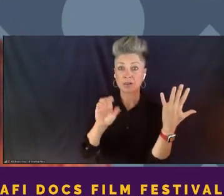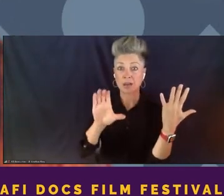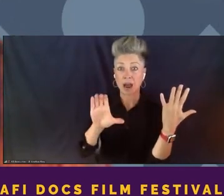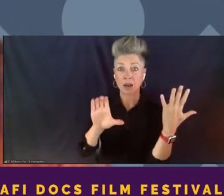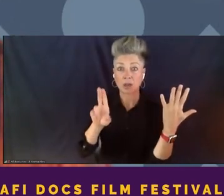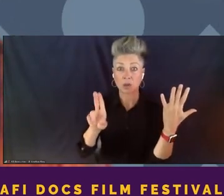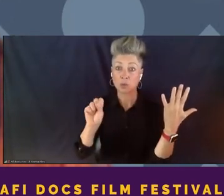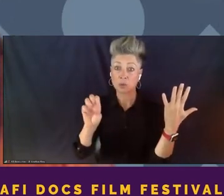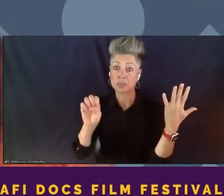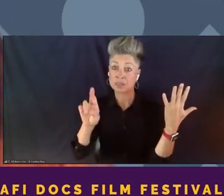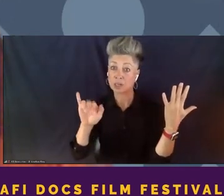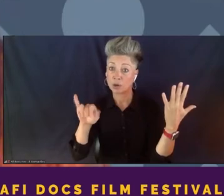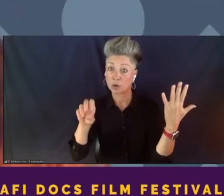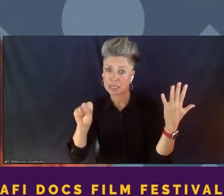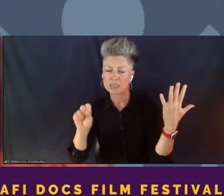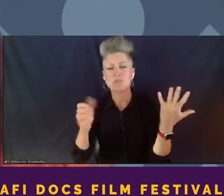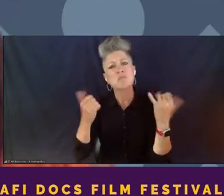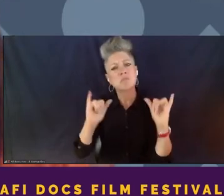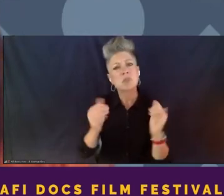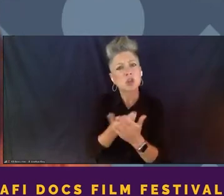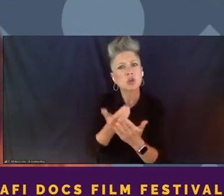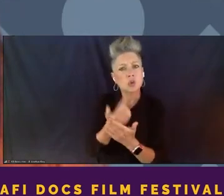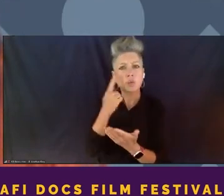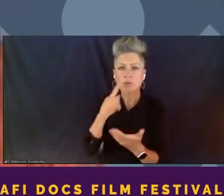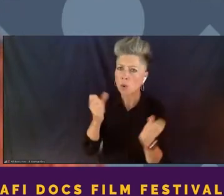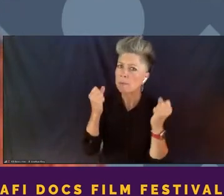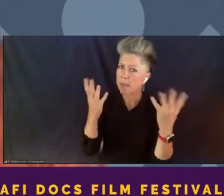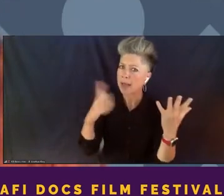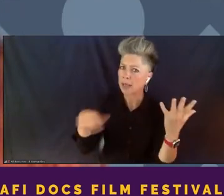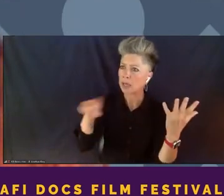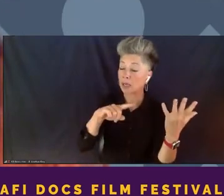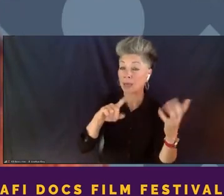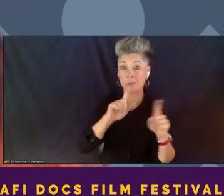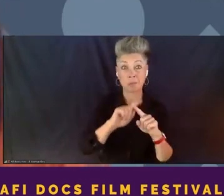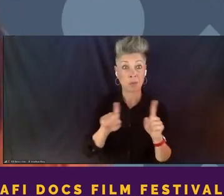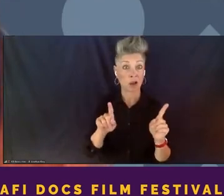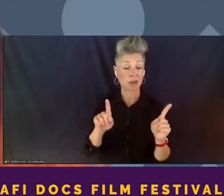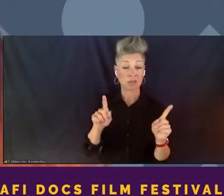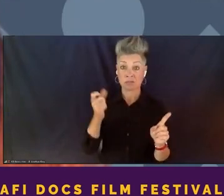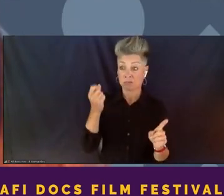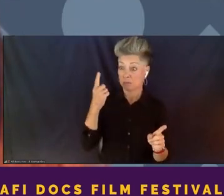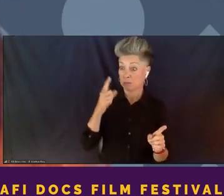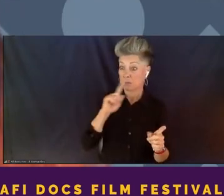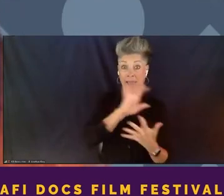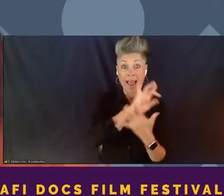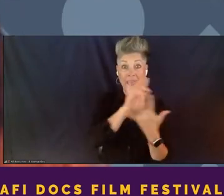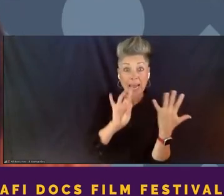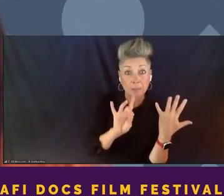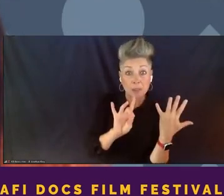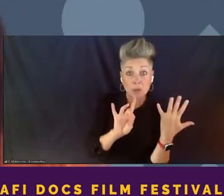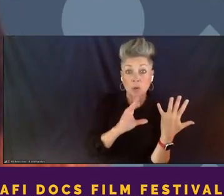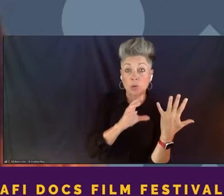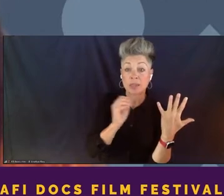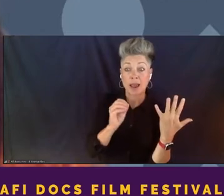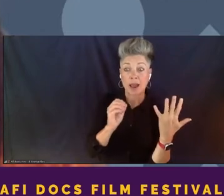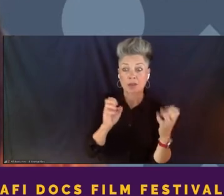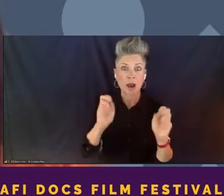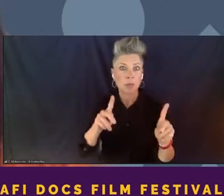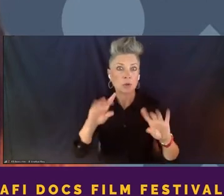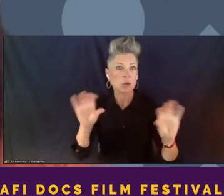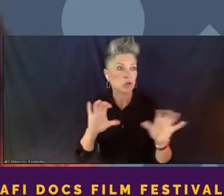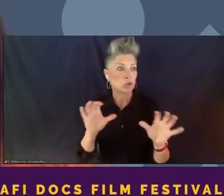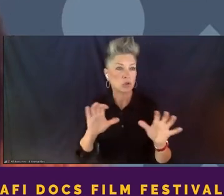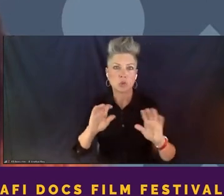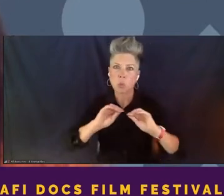somewhat new to most of us, but the reality is that there's eight episodes and the opportunity to do widespread